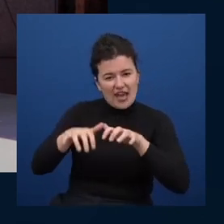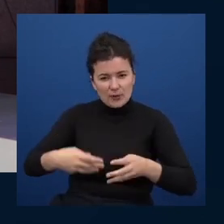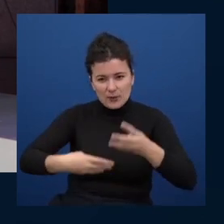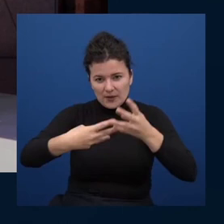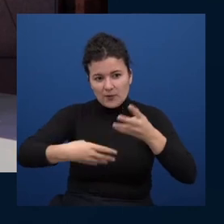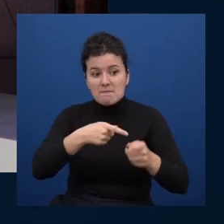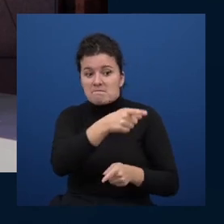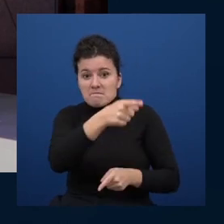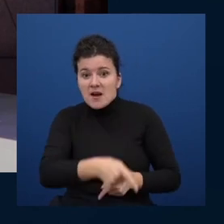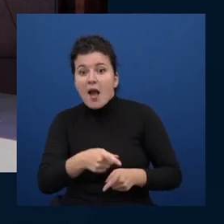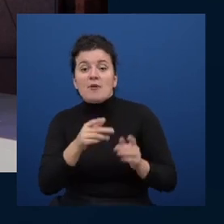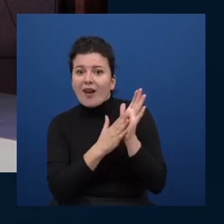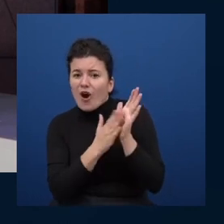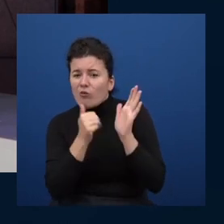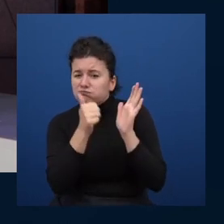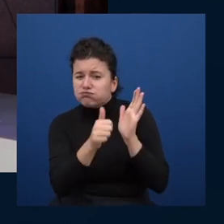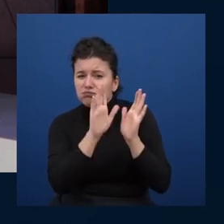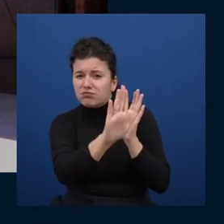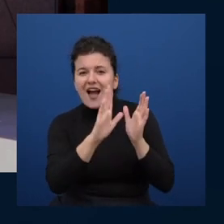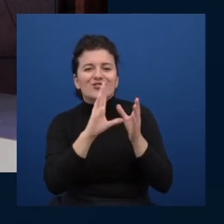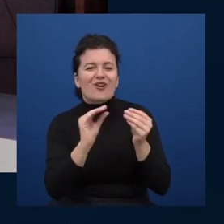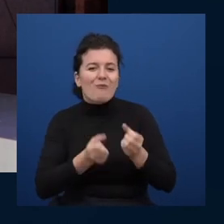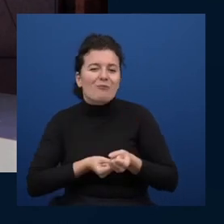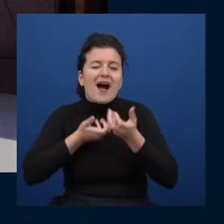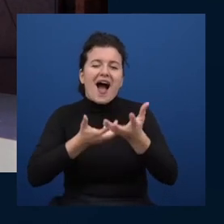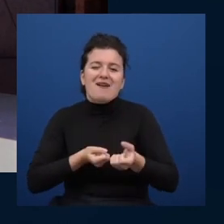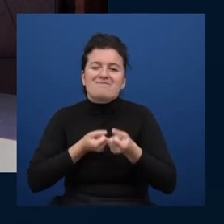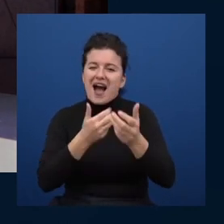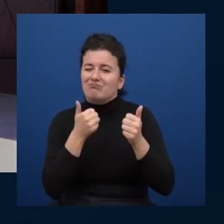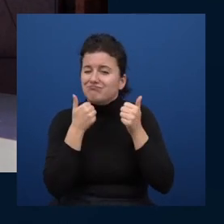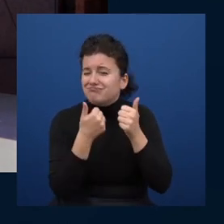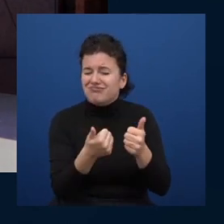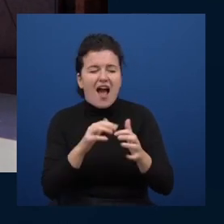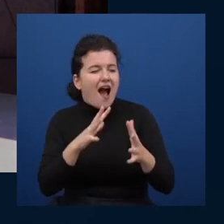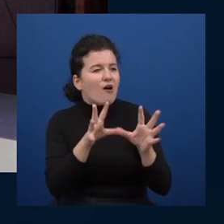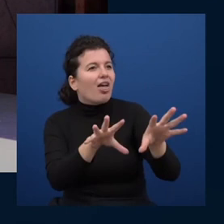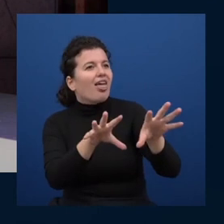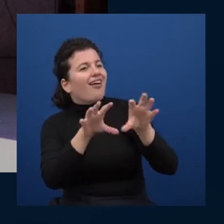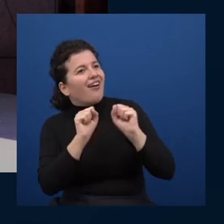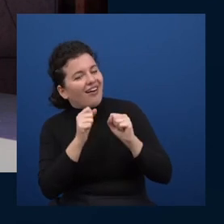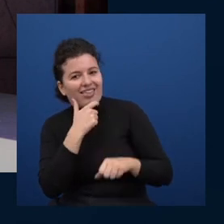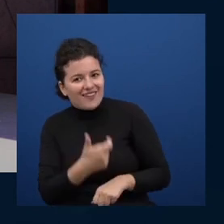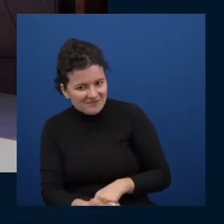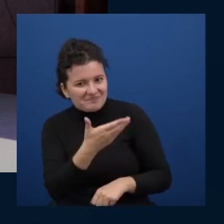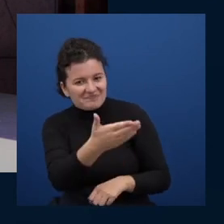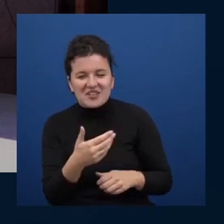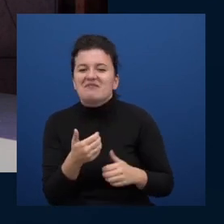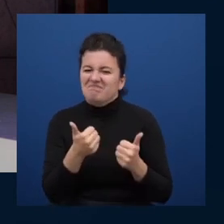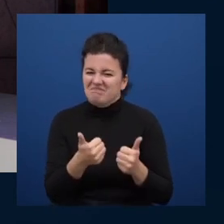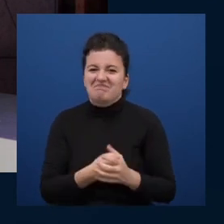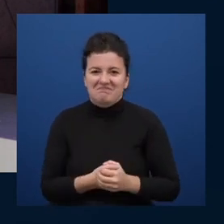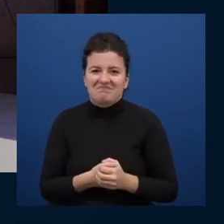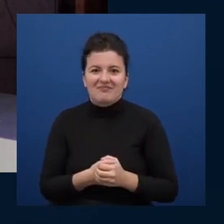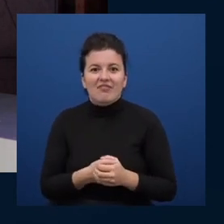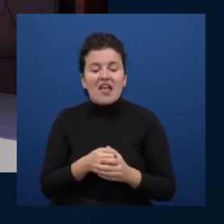your storytelling skills uh as they should uh and maybe uh maybe you can there's some some some